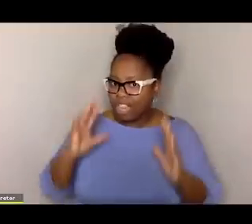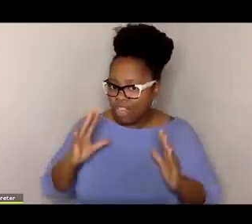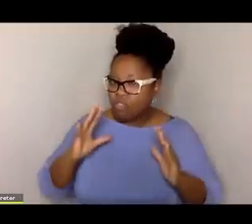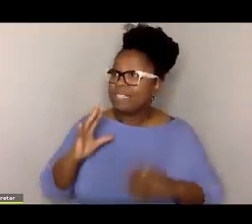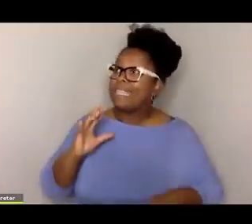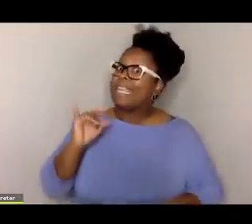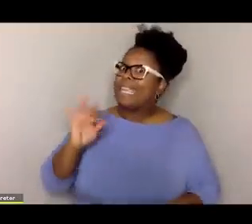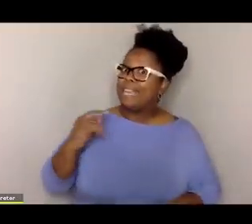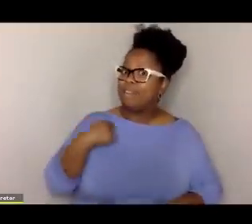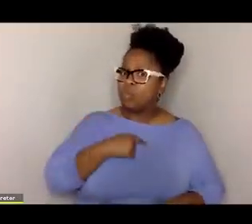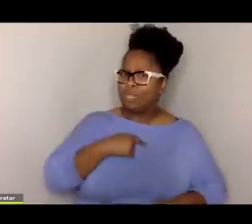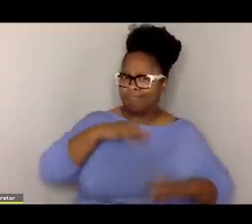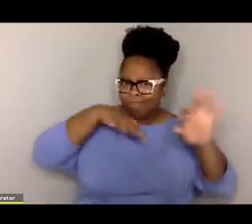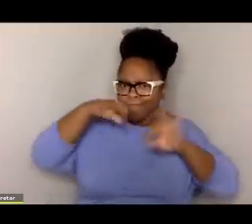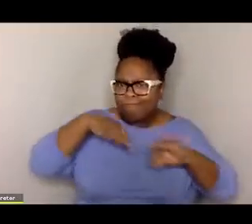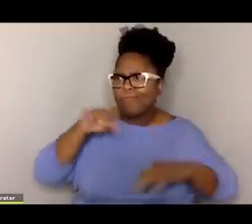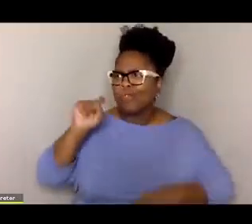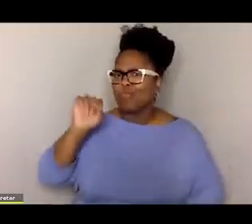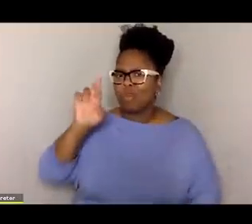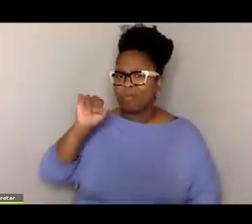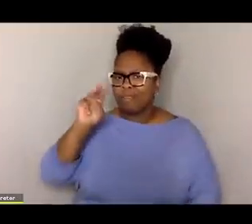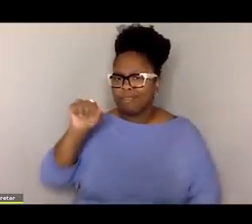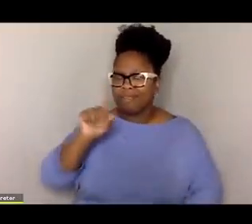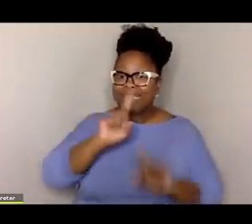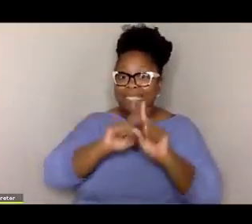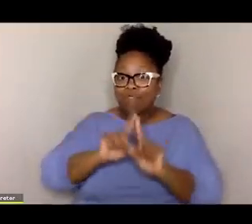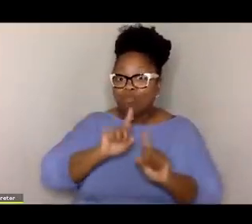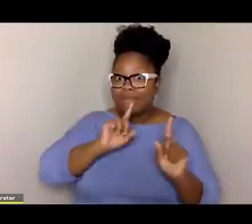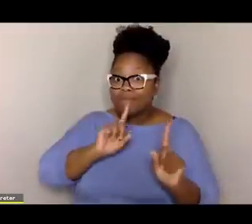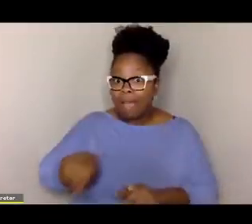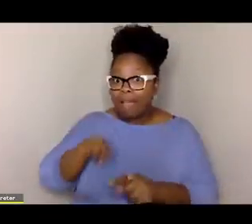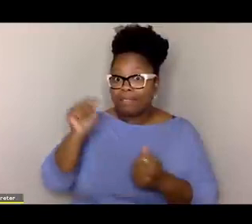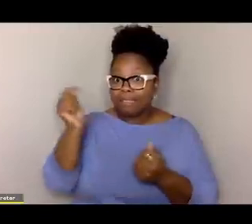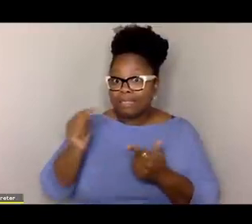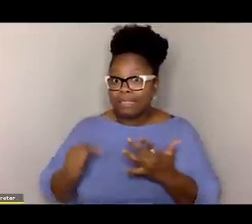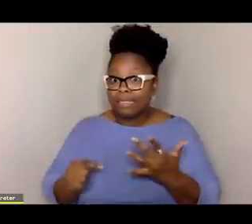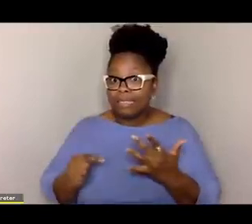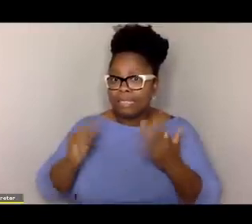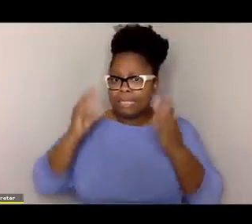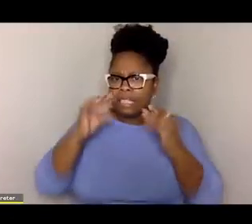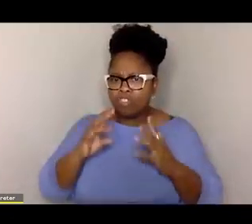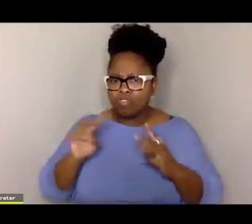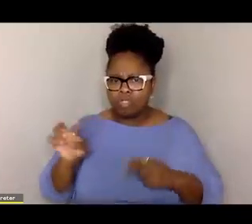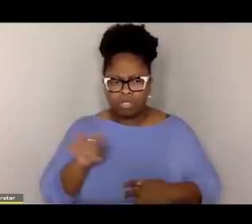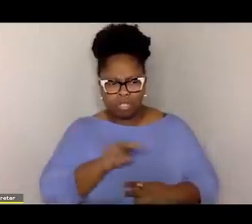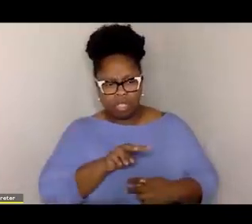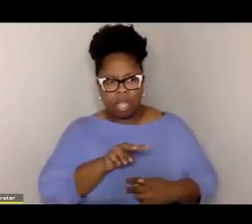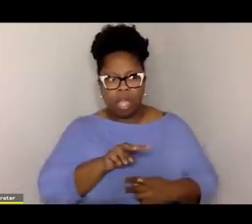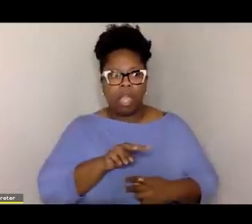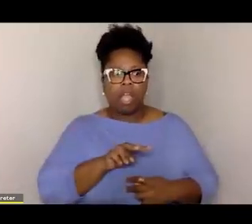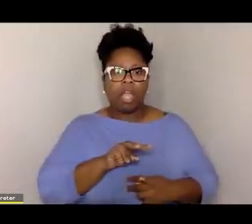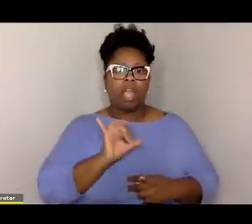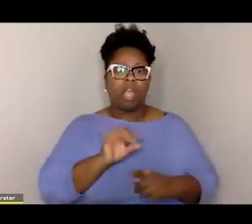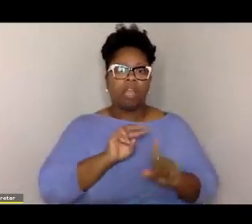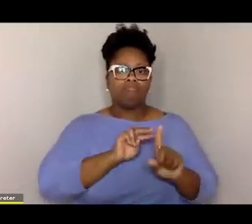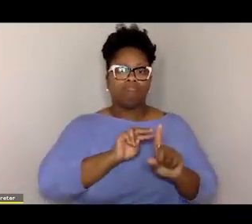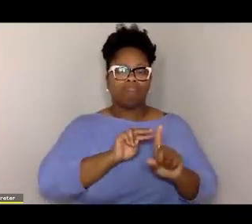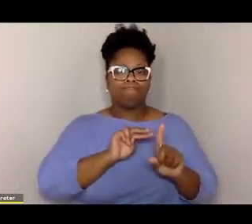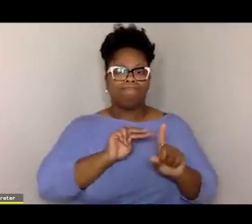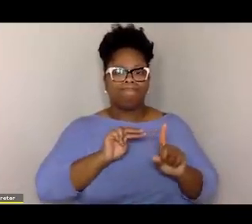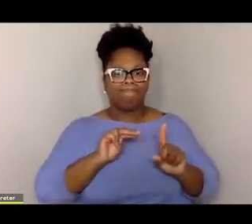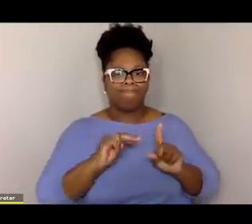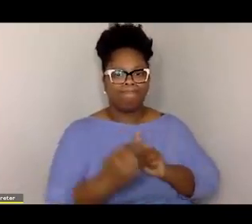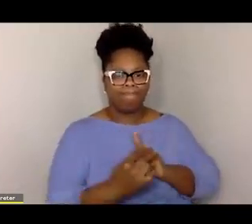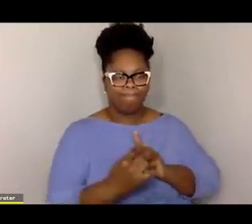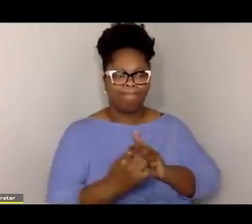with educators is if we teach them about trauma and about these responses, they begin to shift the way they